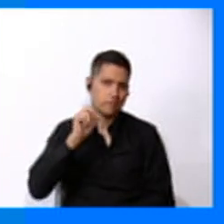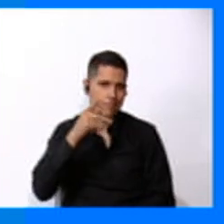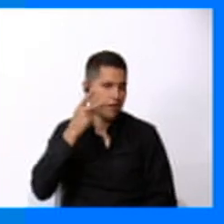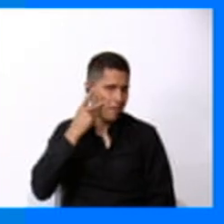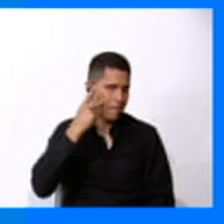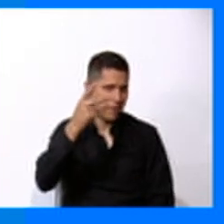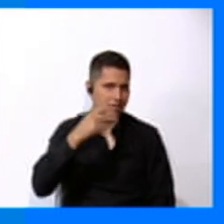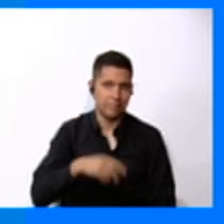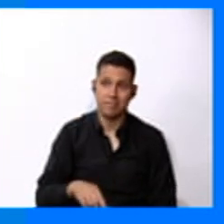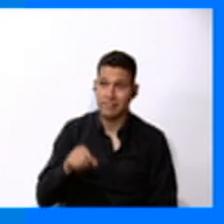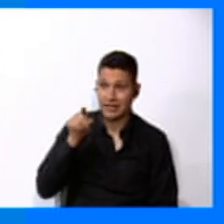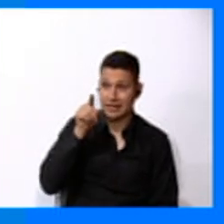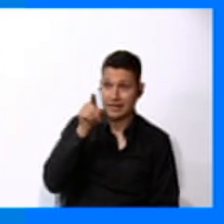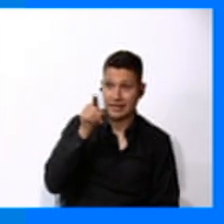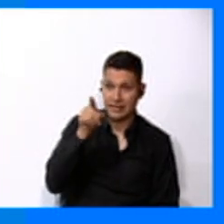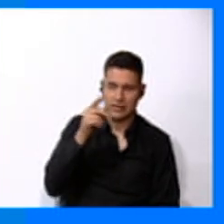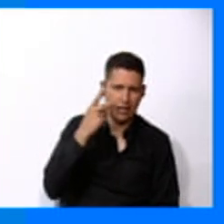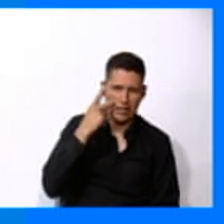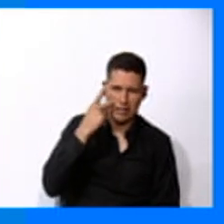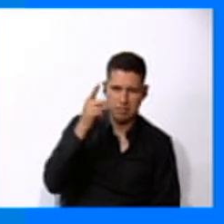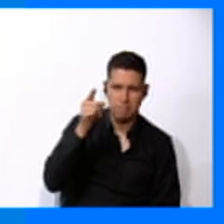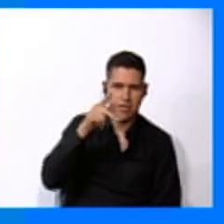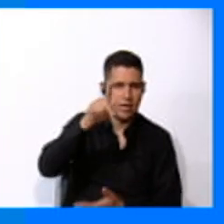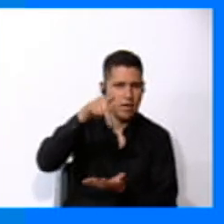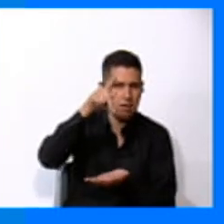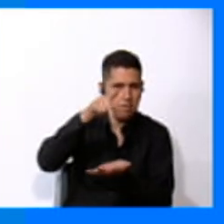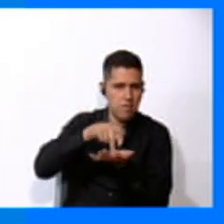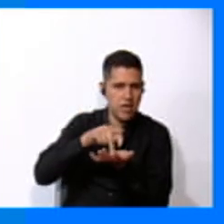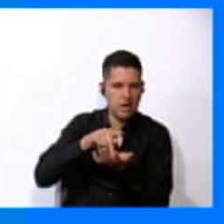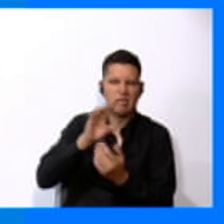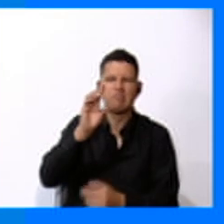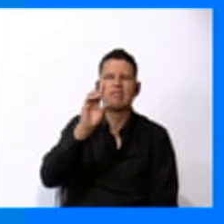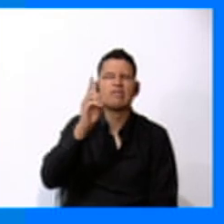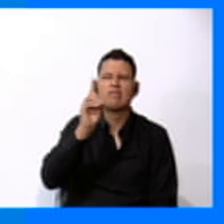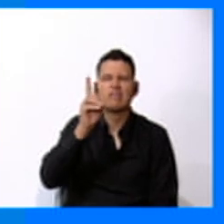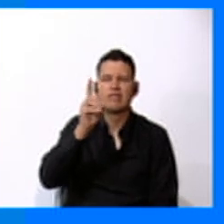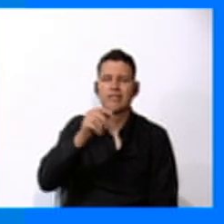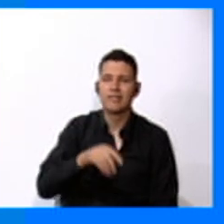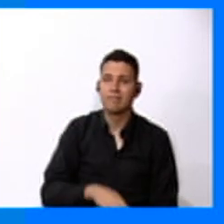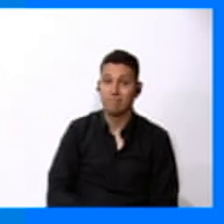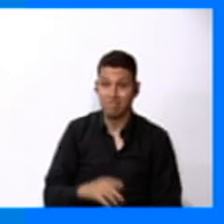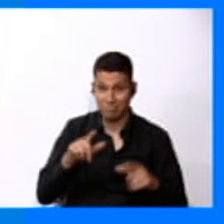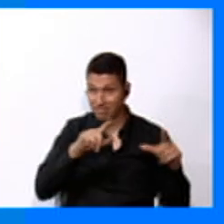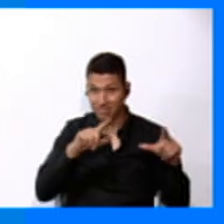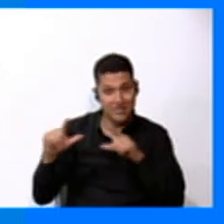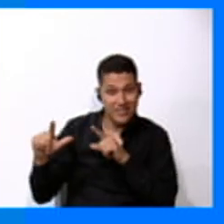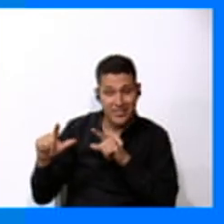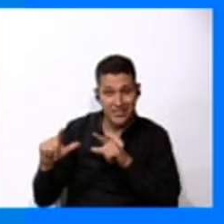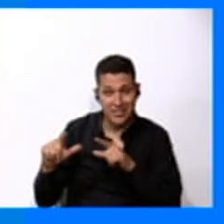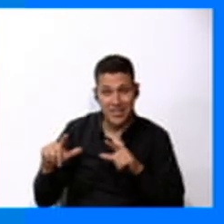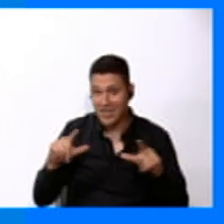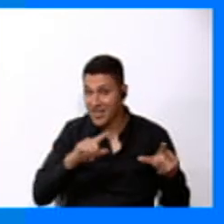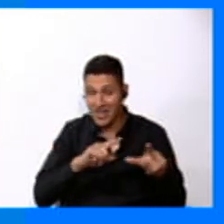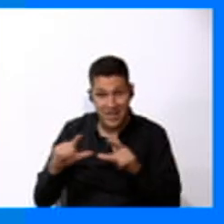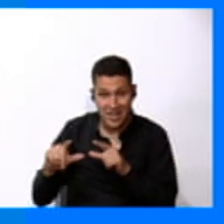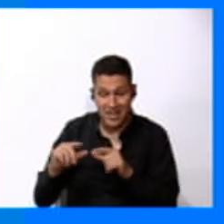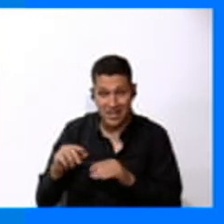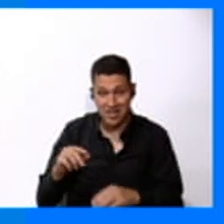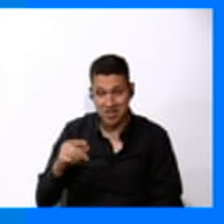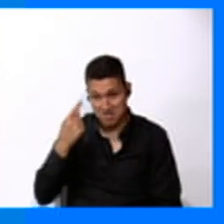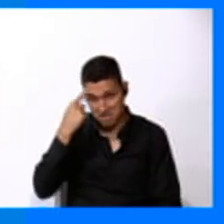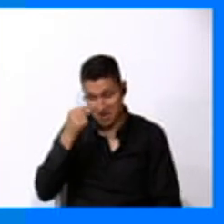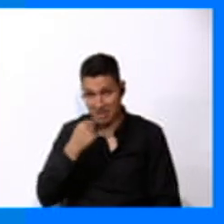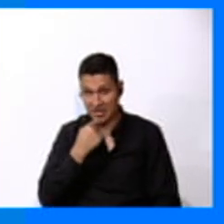Look. Look at the park. Where is it? Are you ready? ¿Listos para contestar?